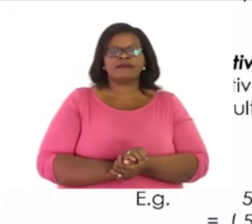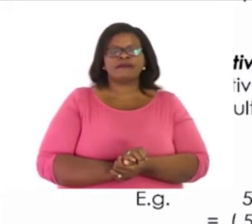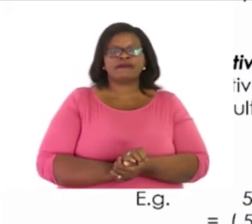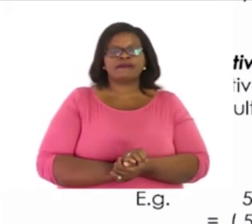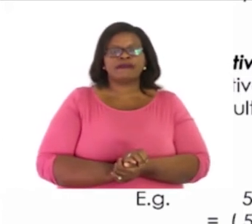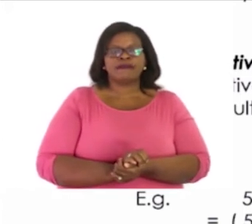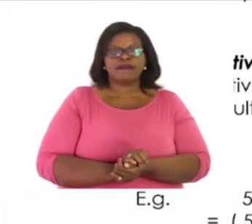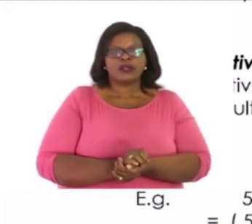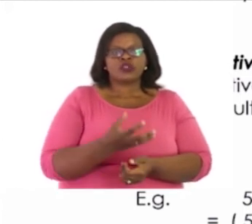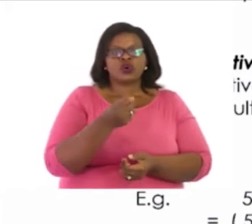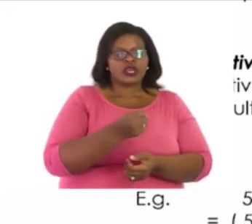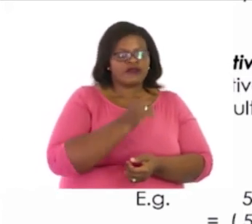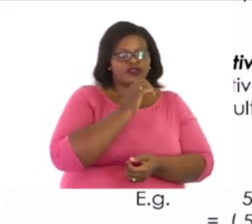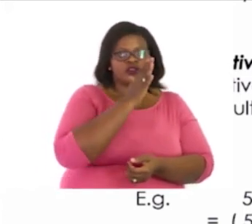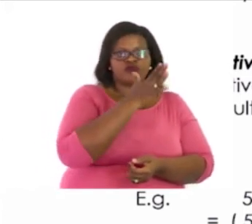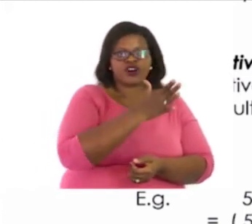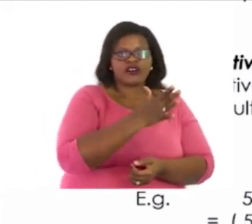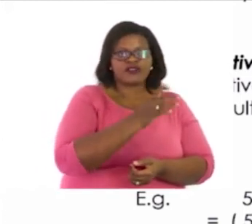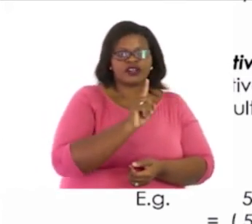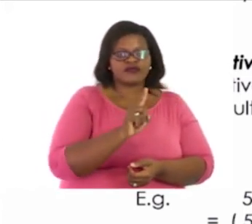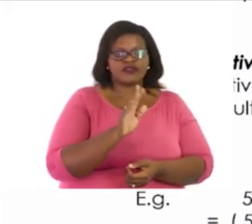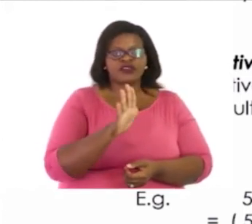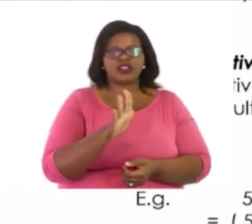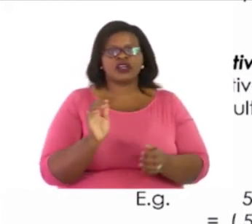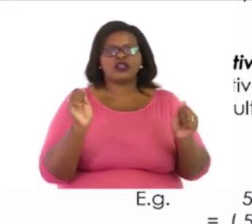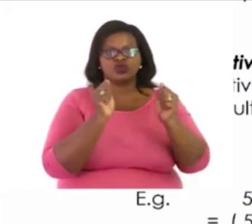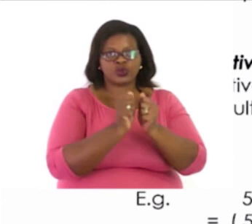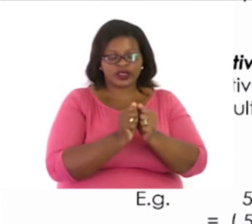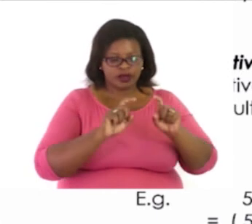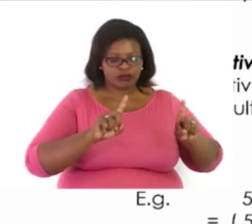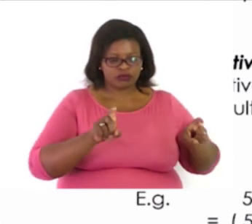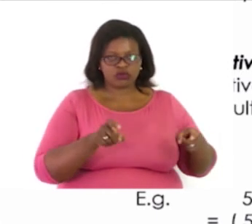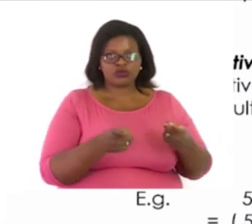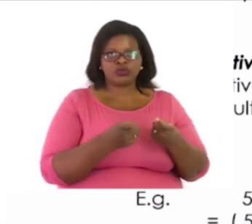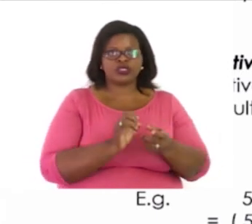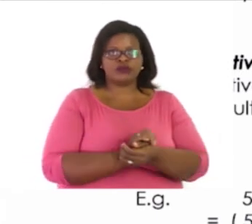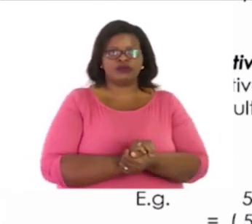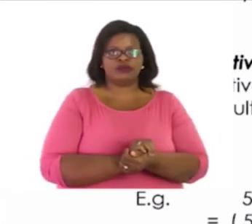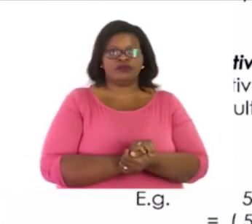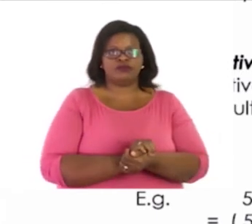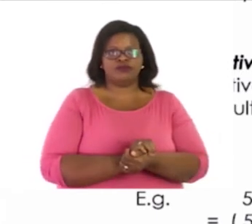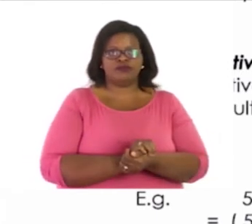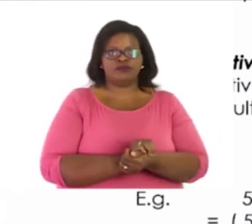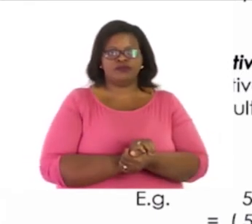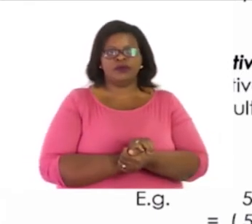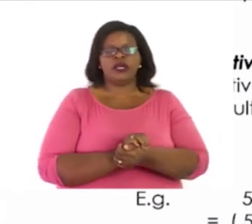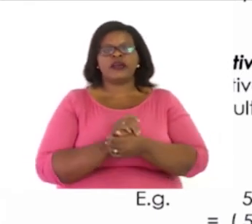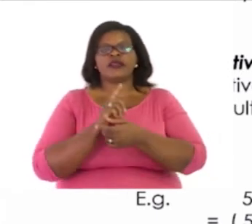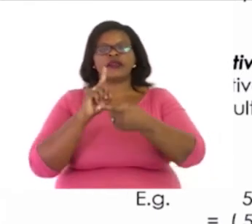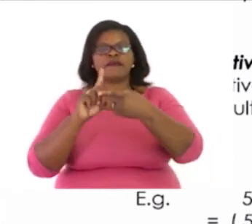the 5 and the 15 together. And as you see in our example, we put 5 and 15 in brackets